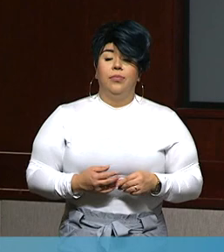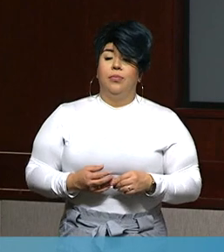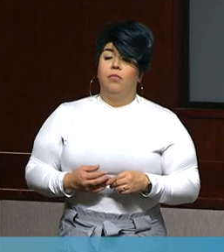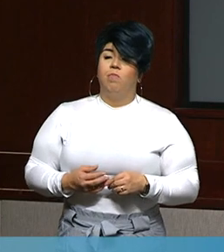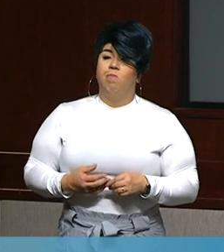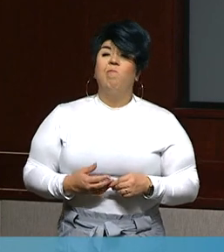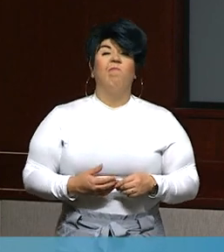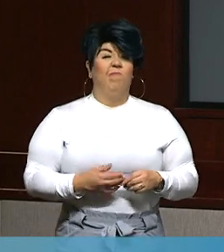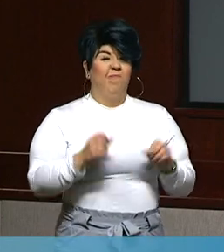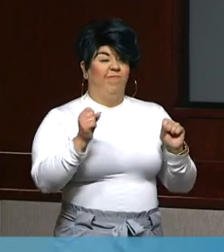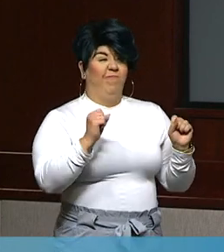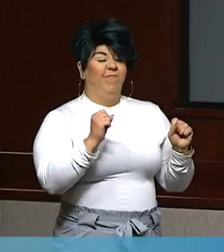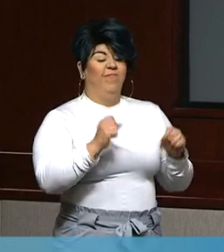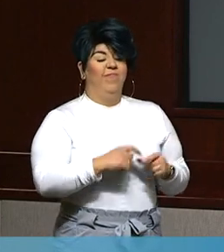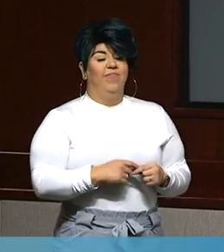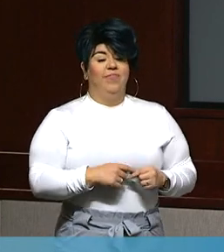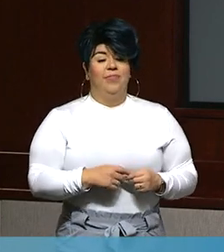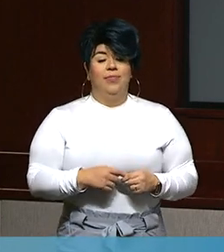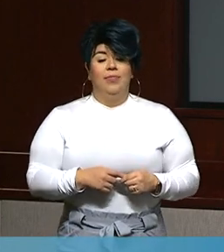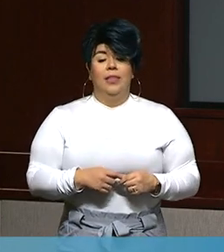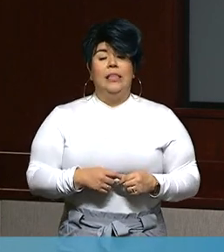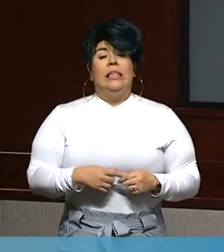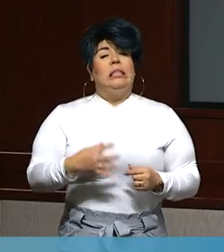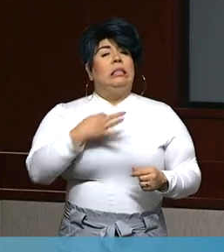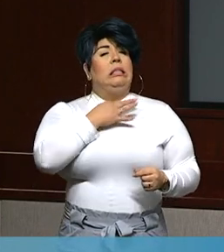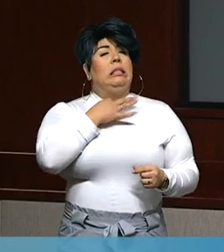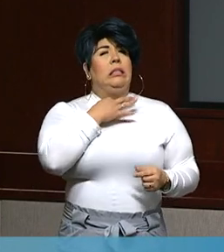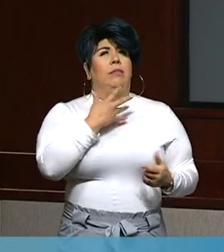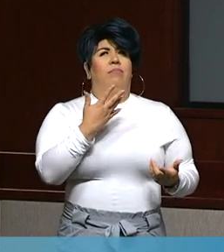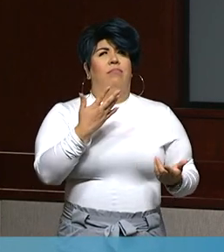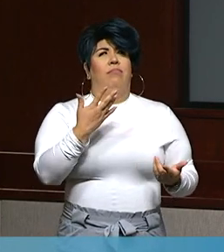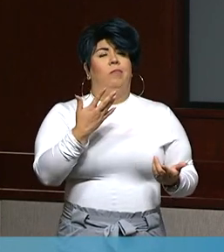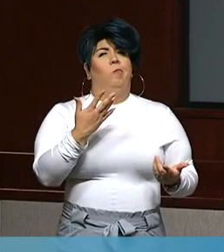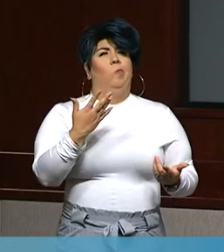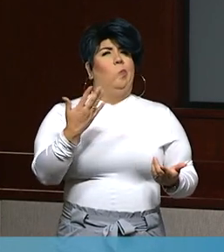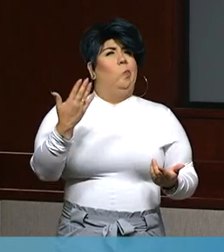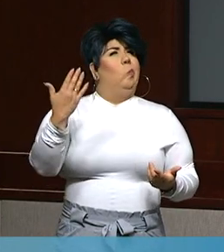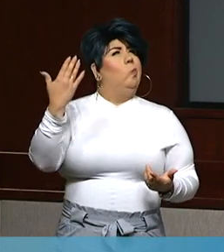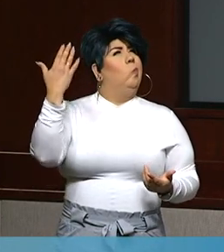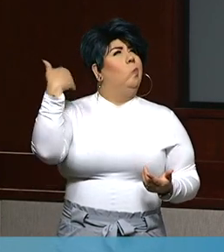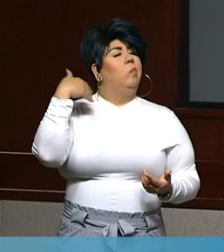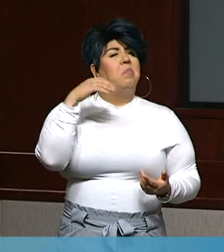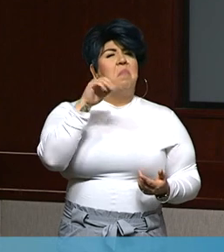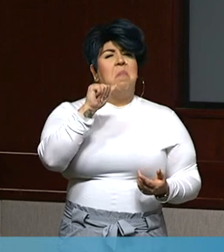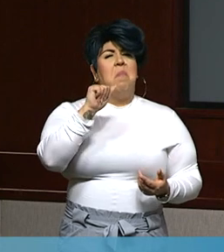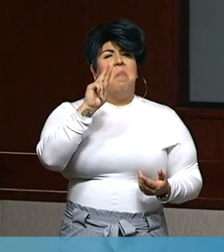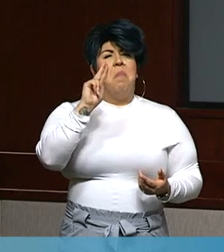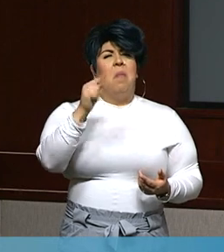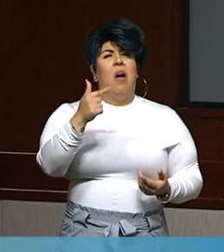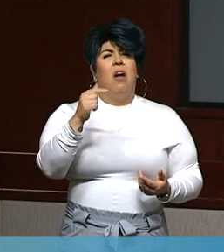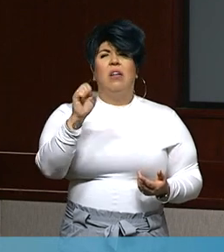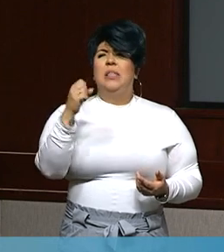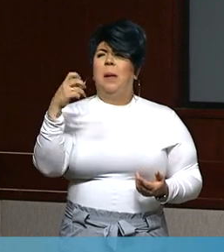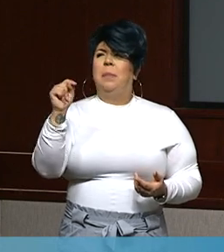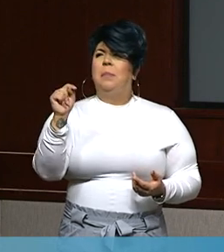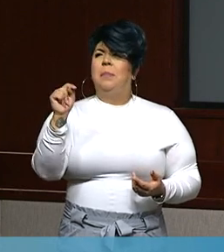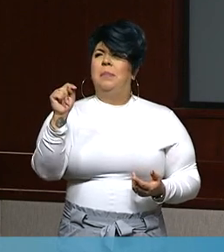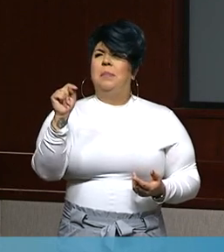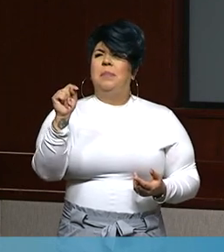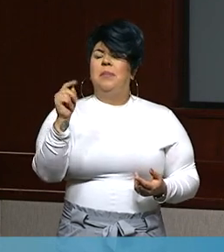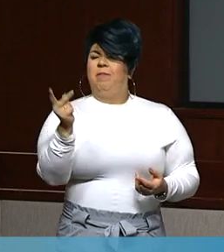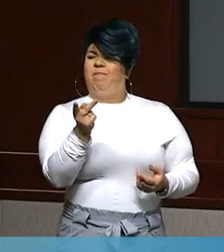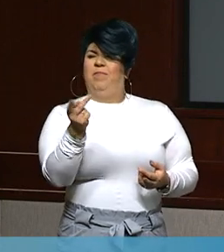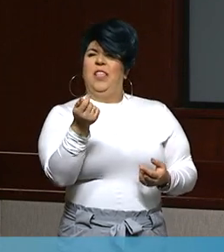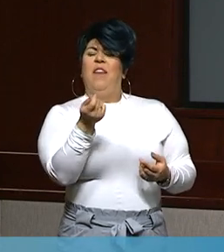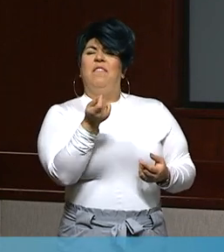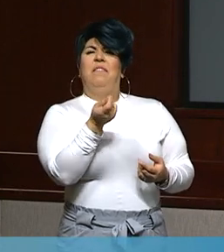Yes, I did. I was wondering, back in either August or September, there were a couple of fitness centers, some gyms that were